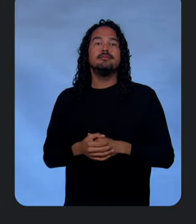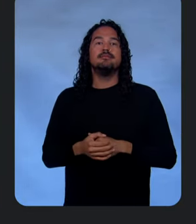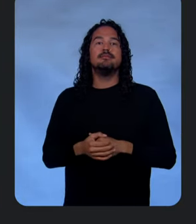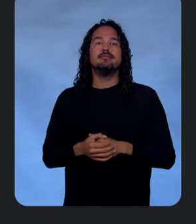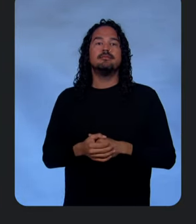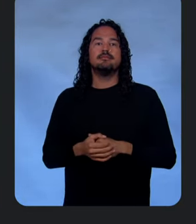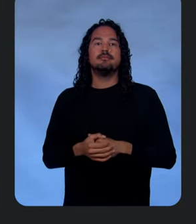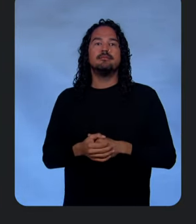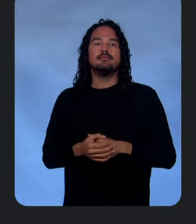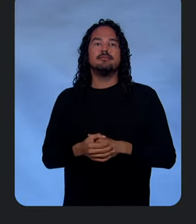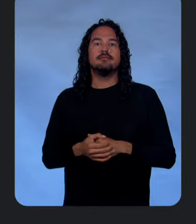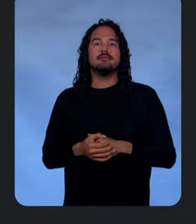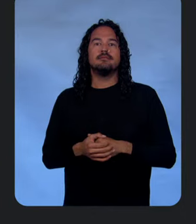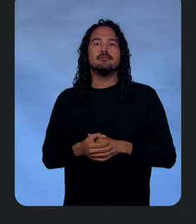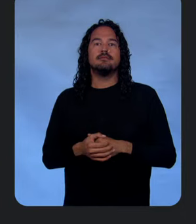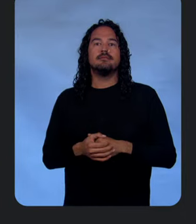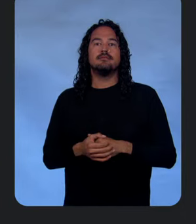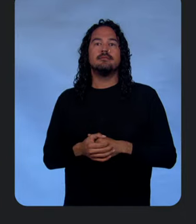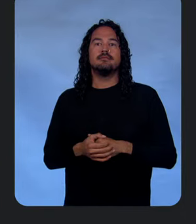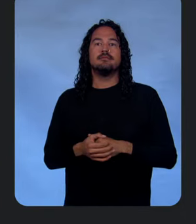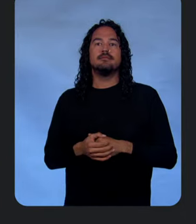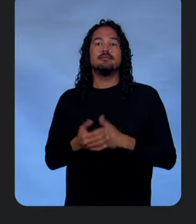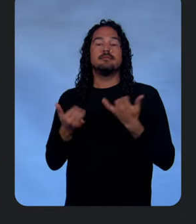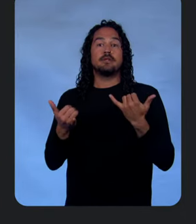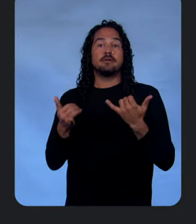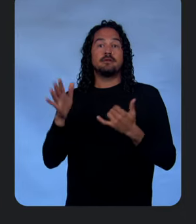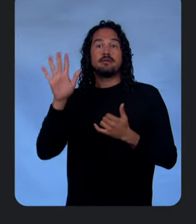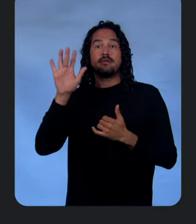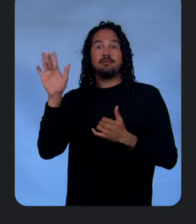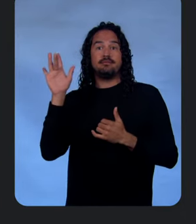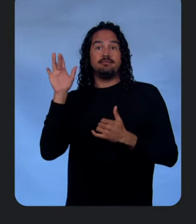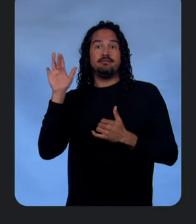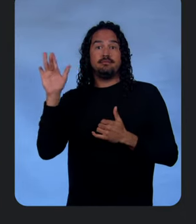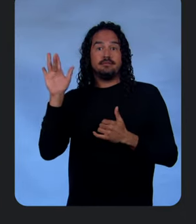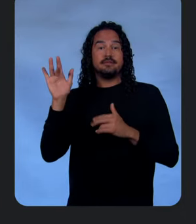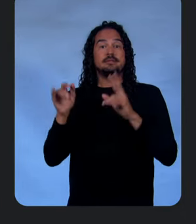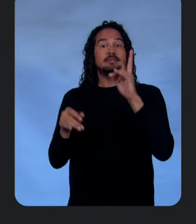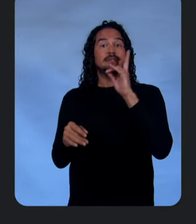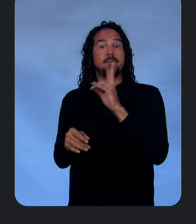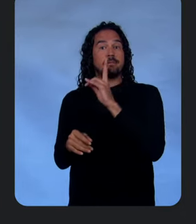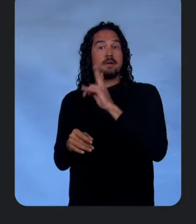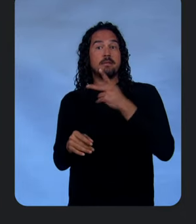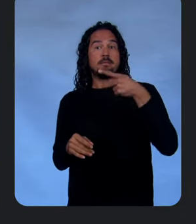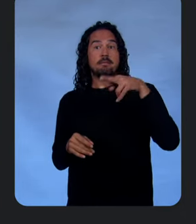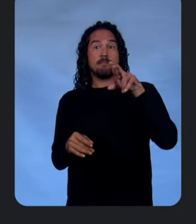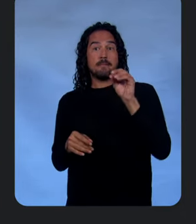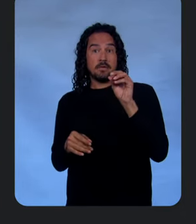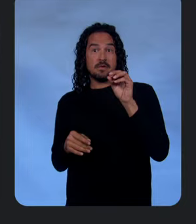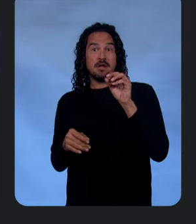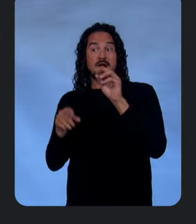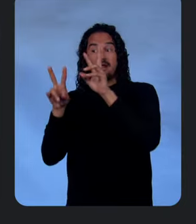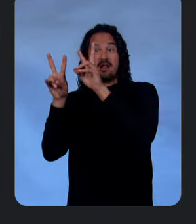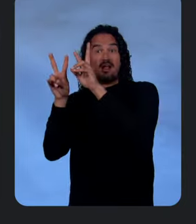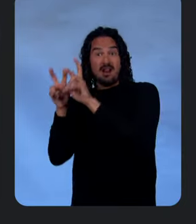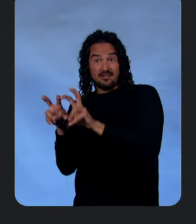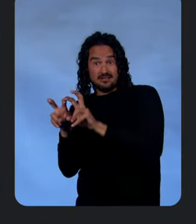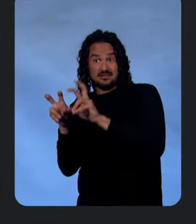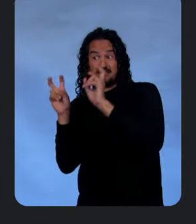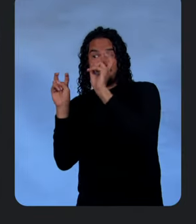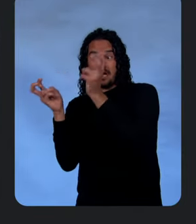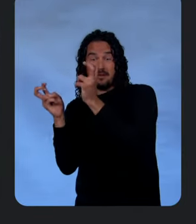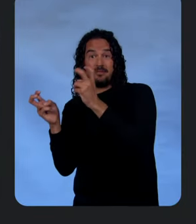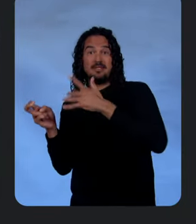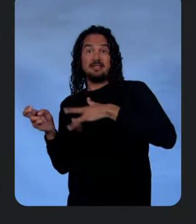And we're going to go here, and we're going to actually use Gemini Pro to both analyze our topics and sentiment, and we're going to use Gemini